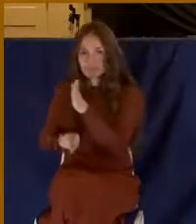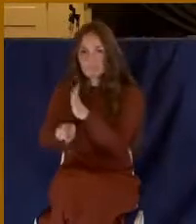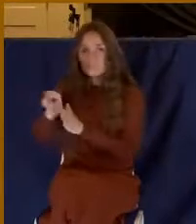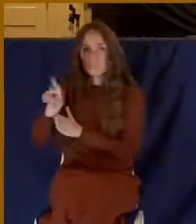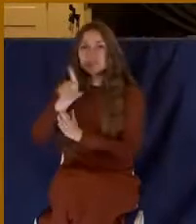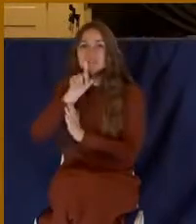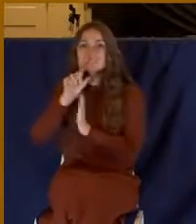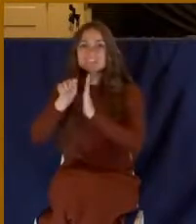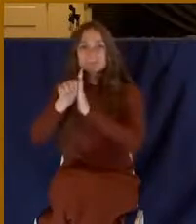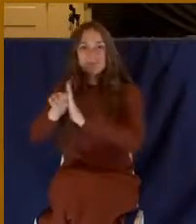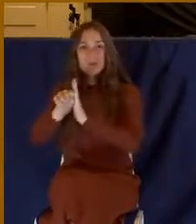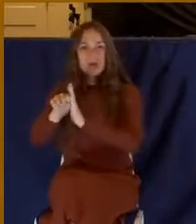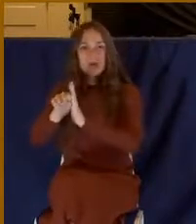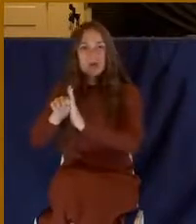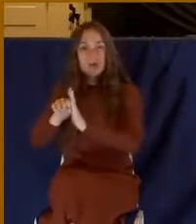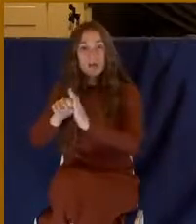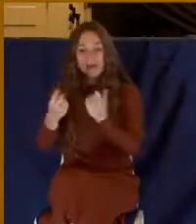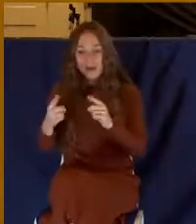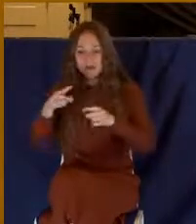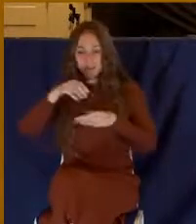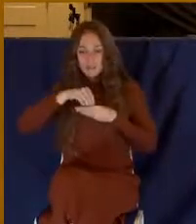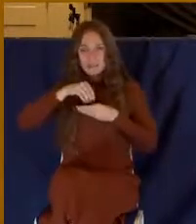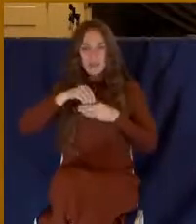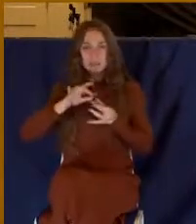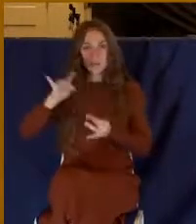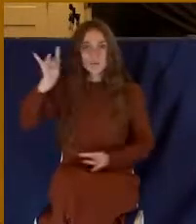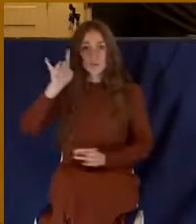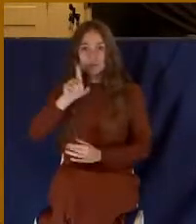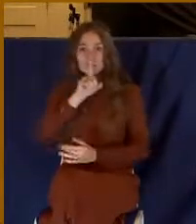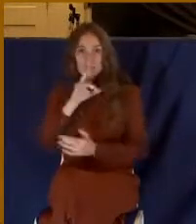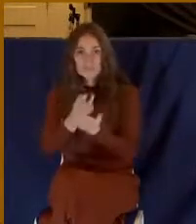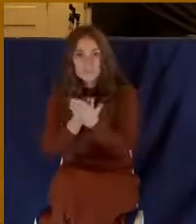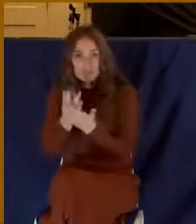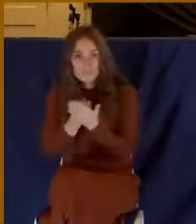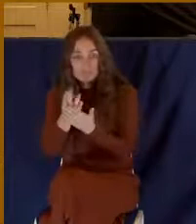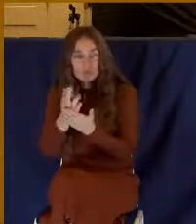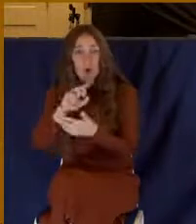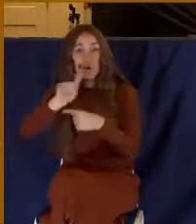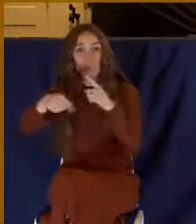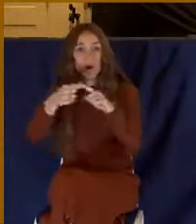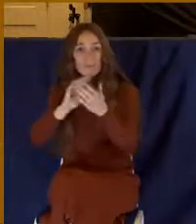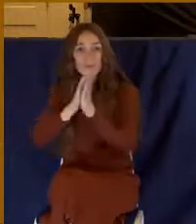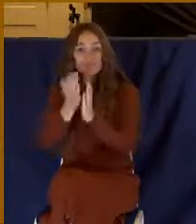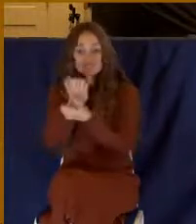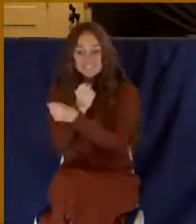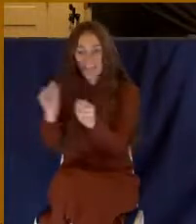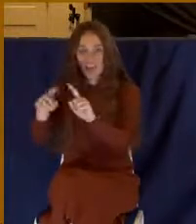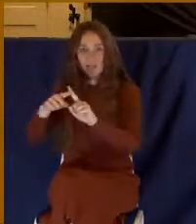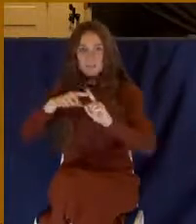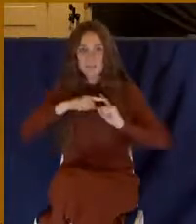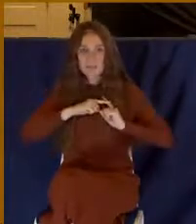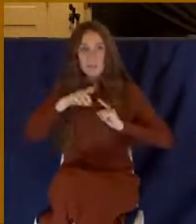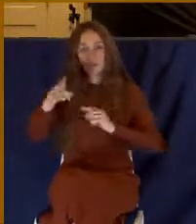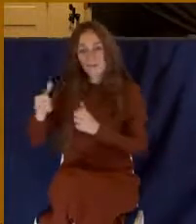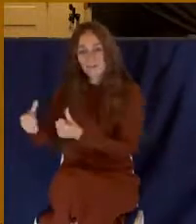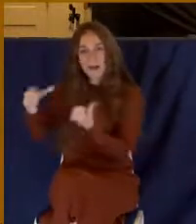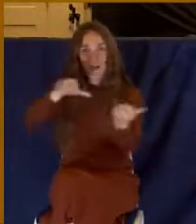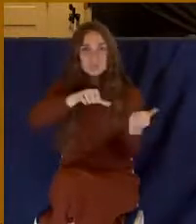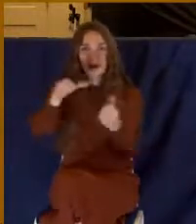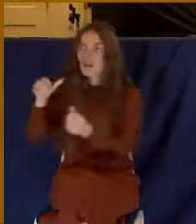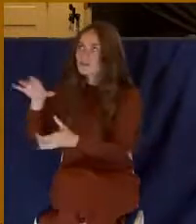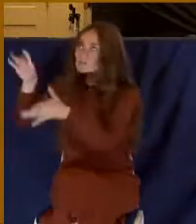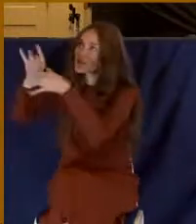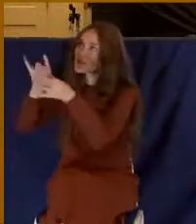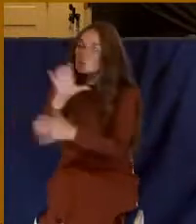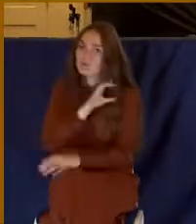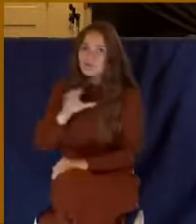spiritual reality that took place when you got saved. You were placed in Christ. You were baptized into Christ.